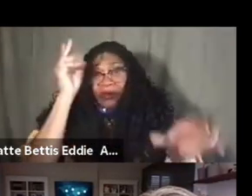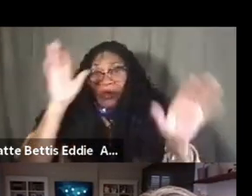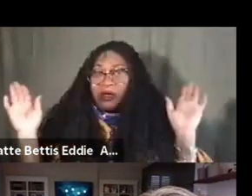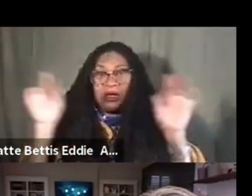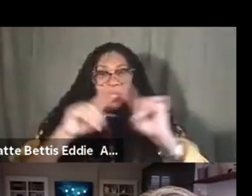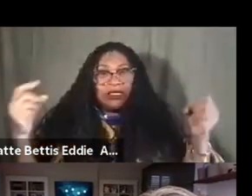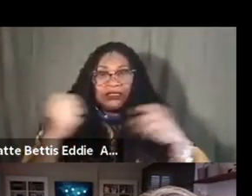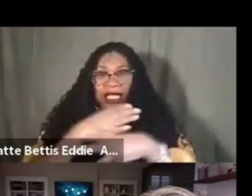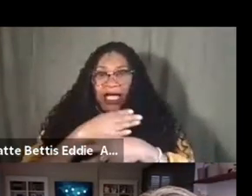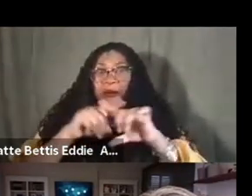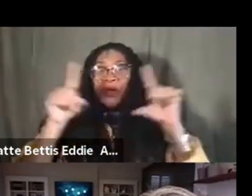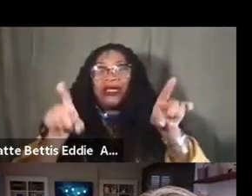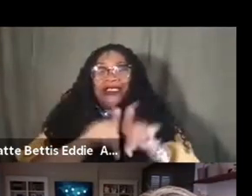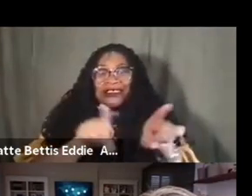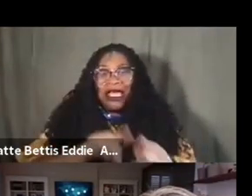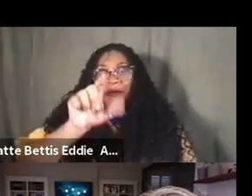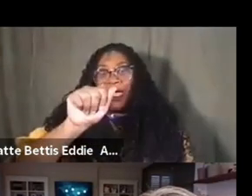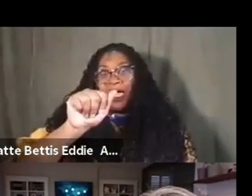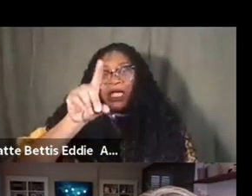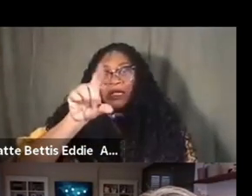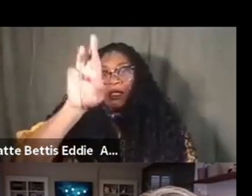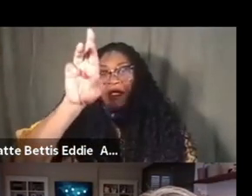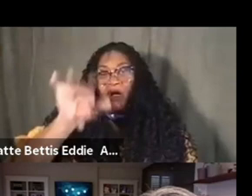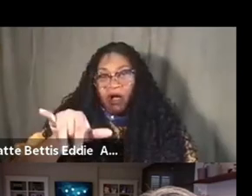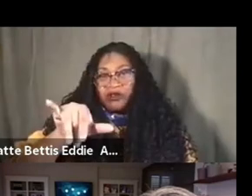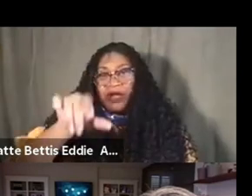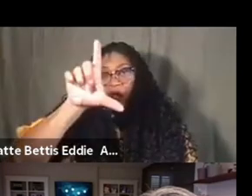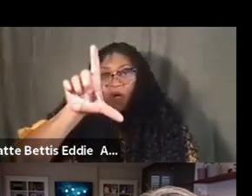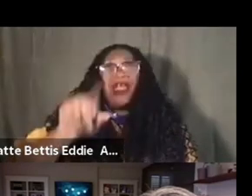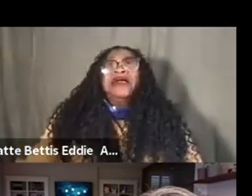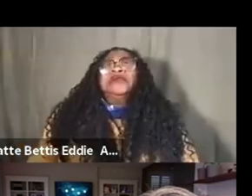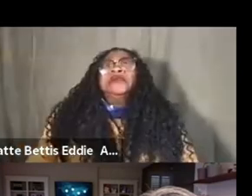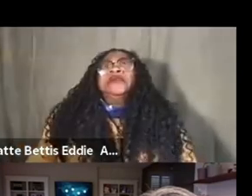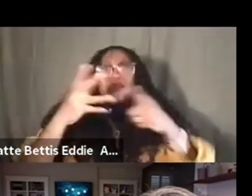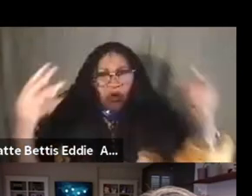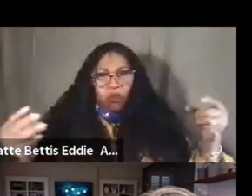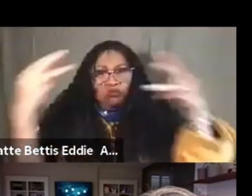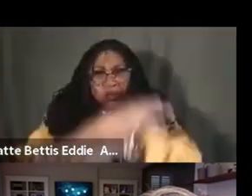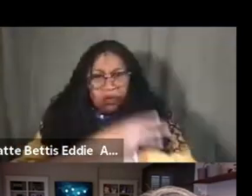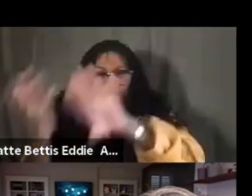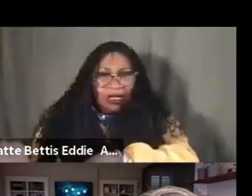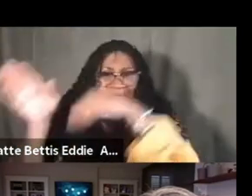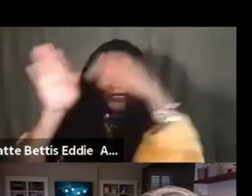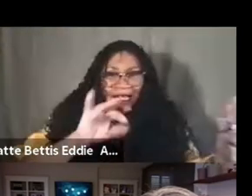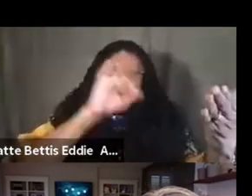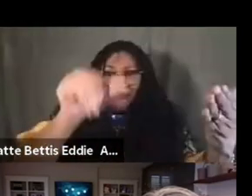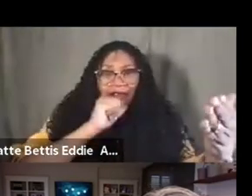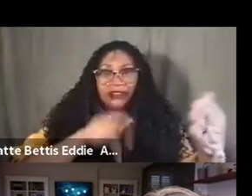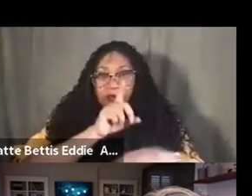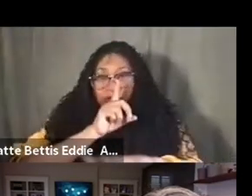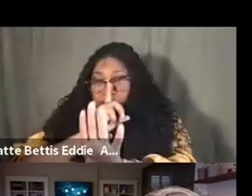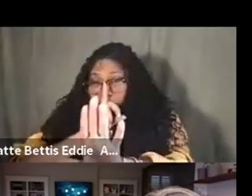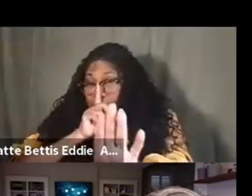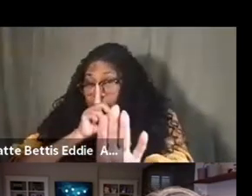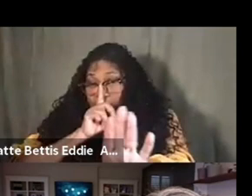like Audre Lorde says, it's like, it would have been a much greater death, you know, if had I not said something, you know, and I'm